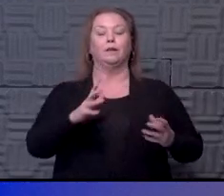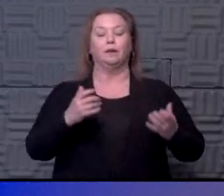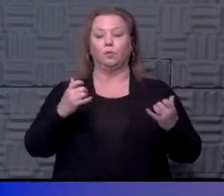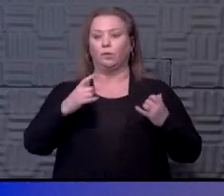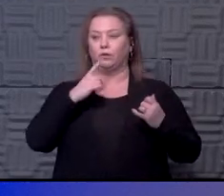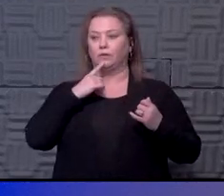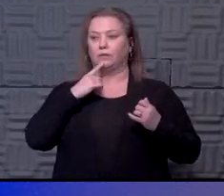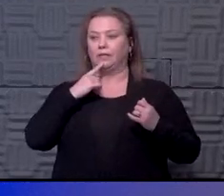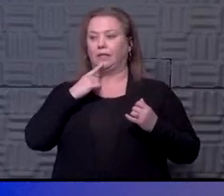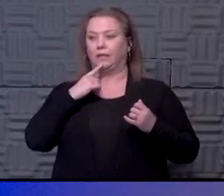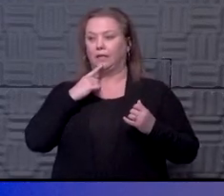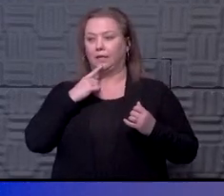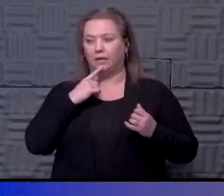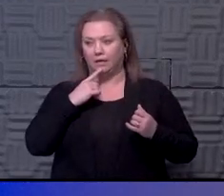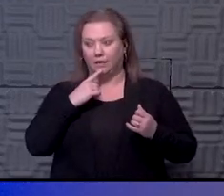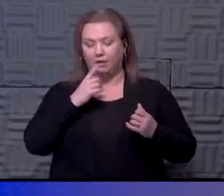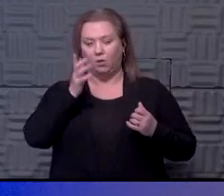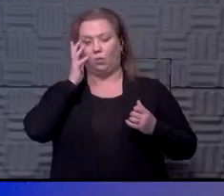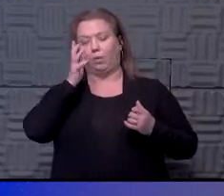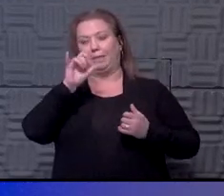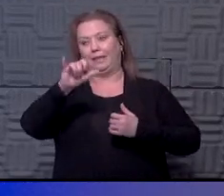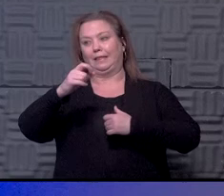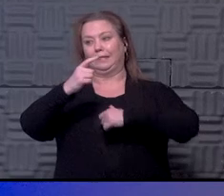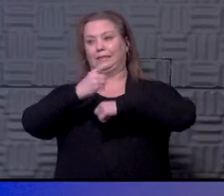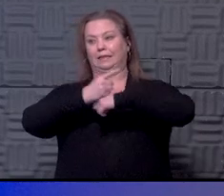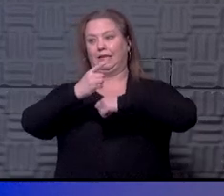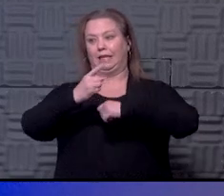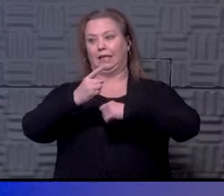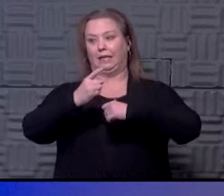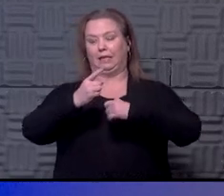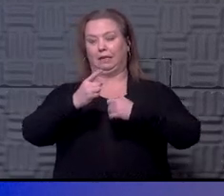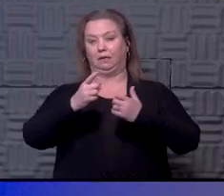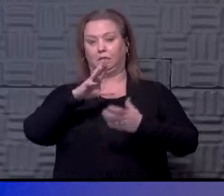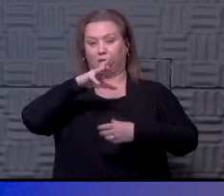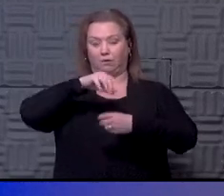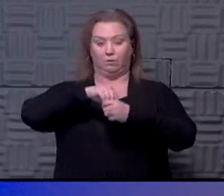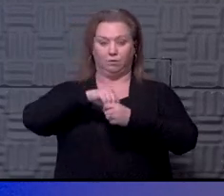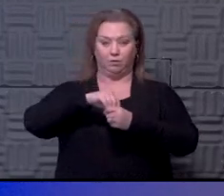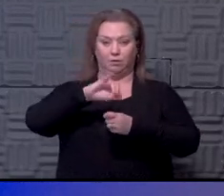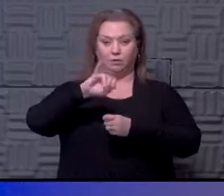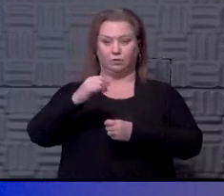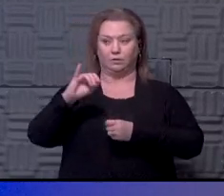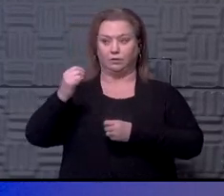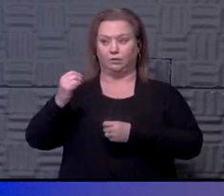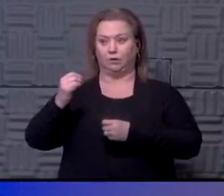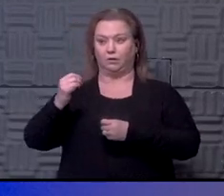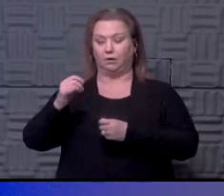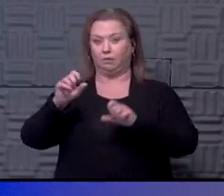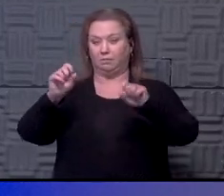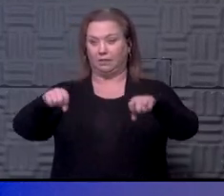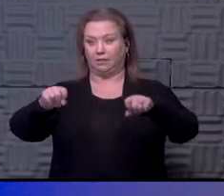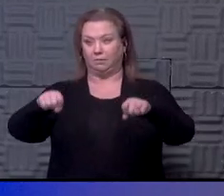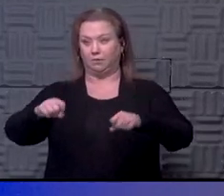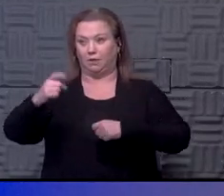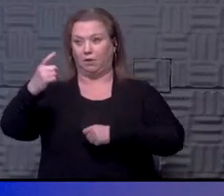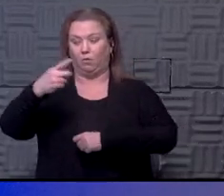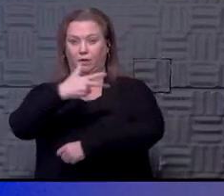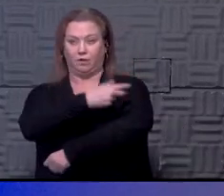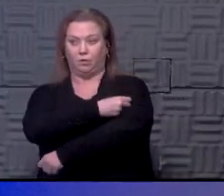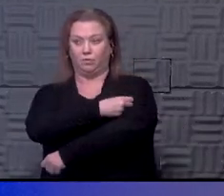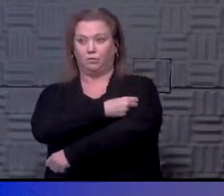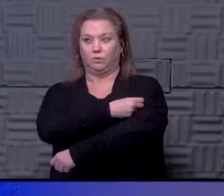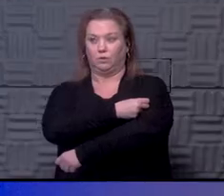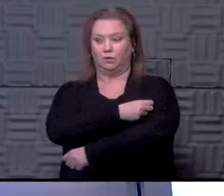when you say, you know, it's going to be this date or this date until first dose, does that include Johnson & Johnson, which potentially is that one-dose